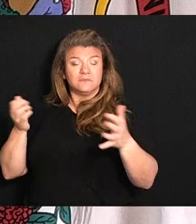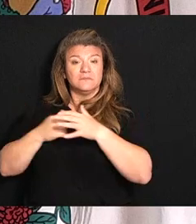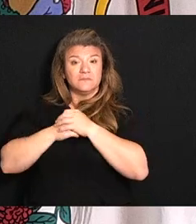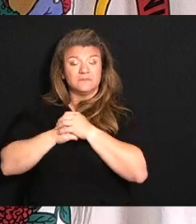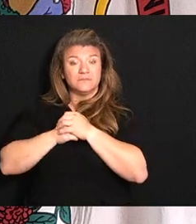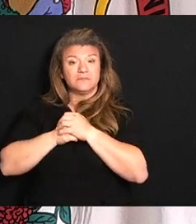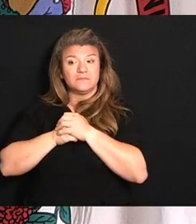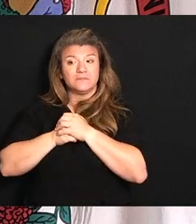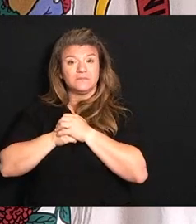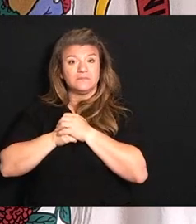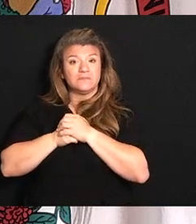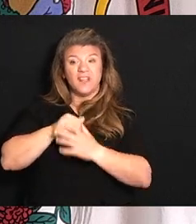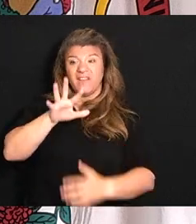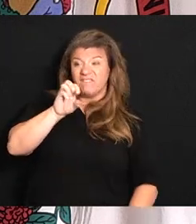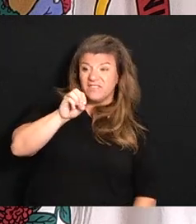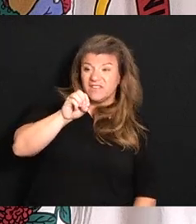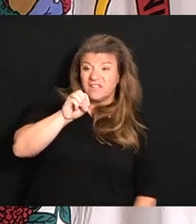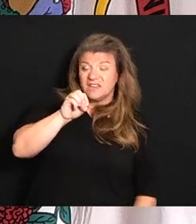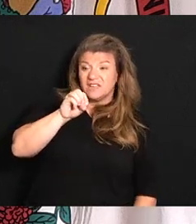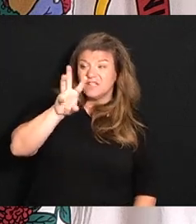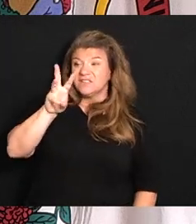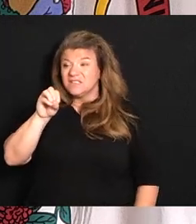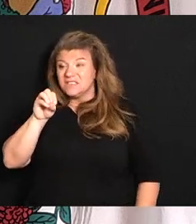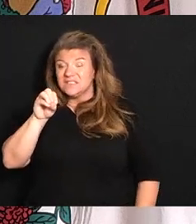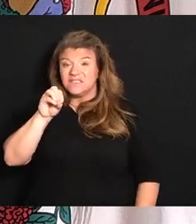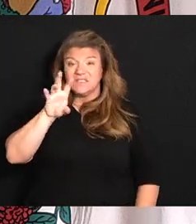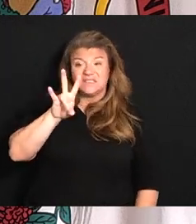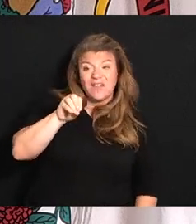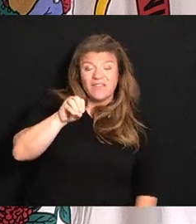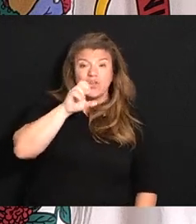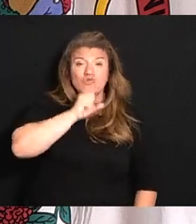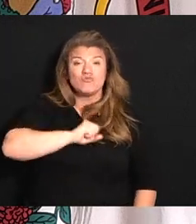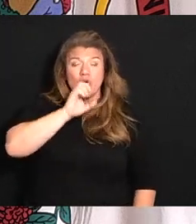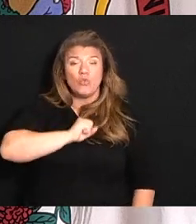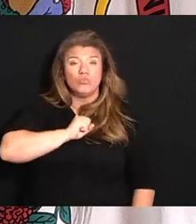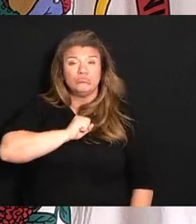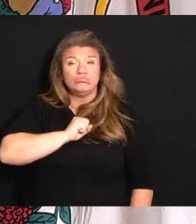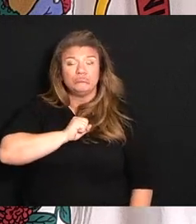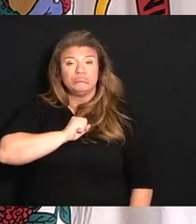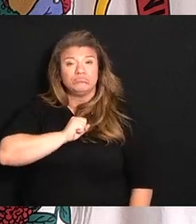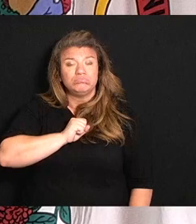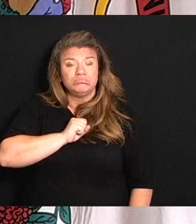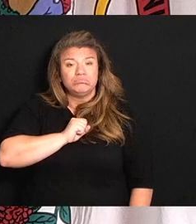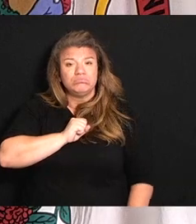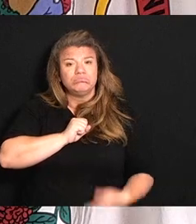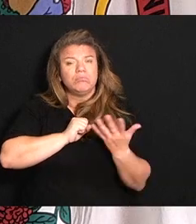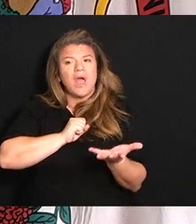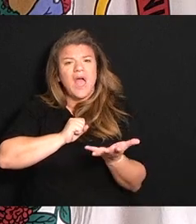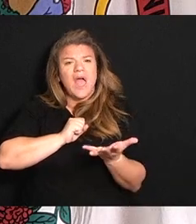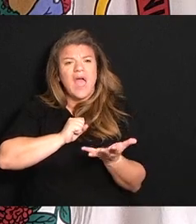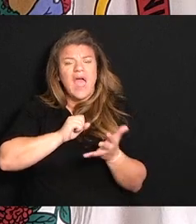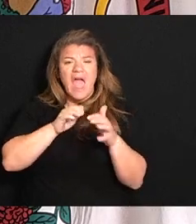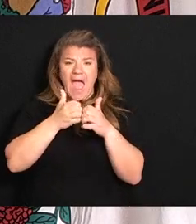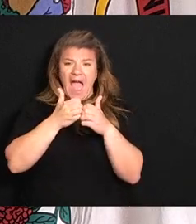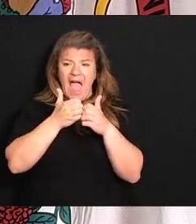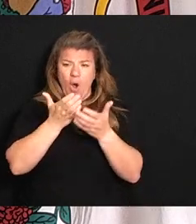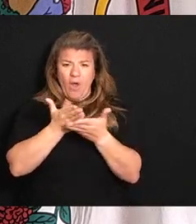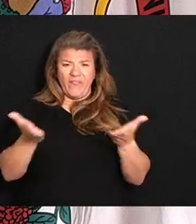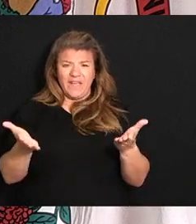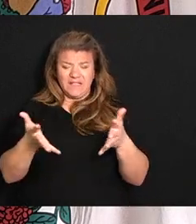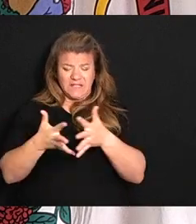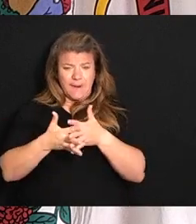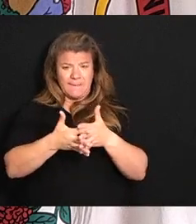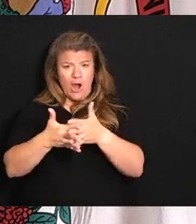50 or 60 or 70, say 60 or 70 years old, just think, how were things in America really